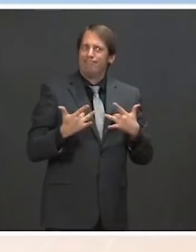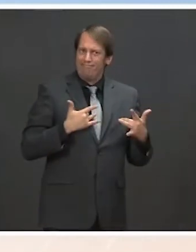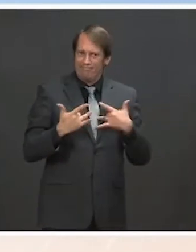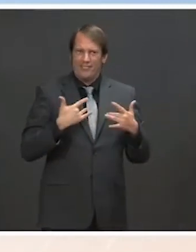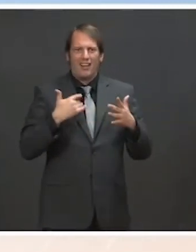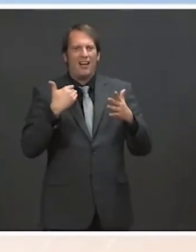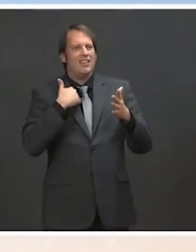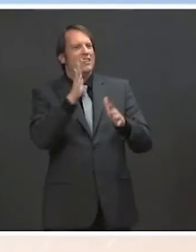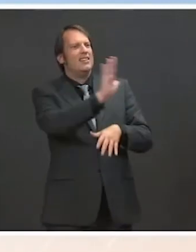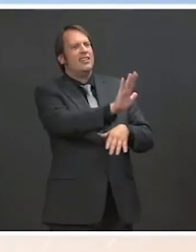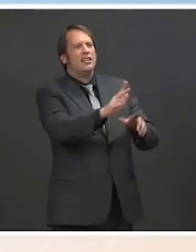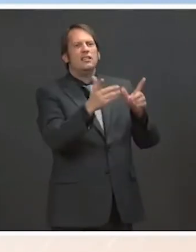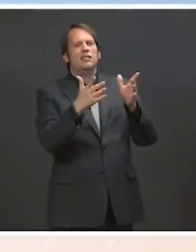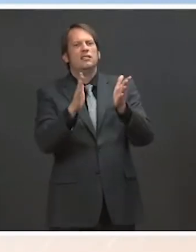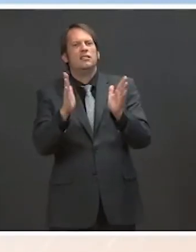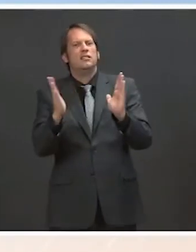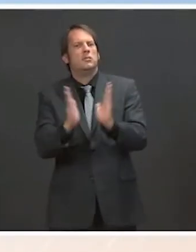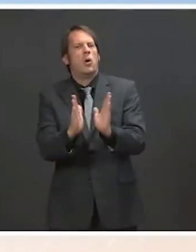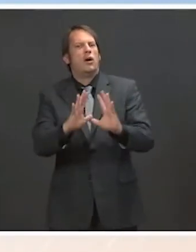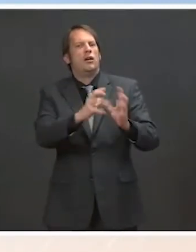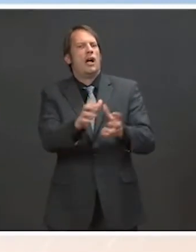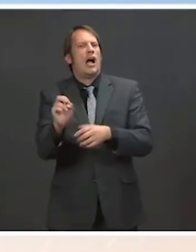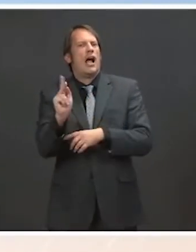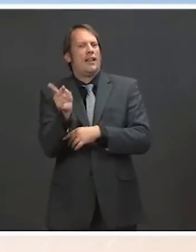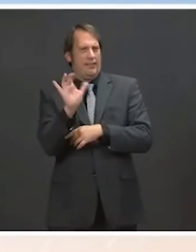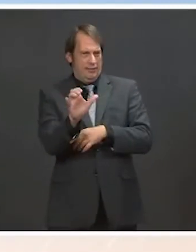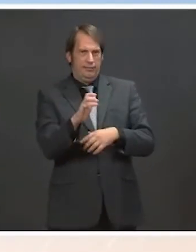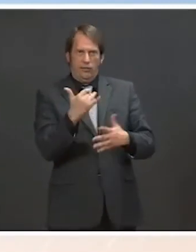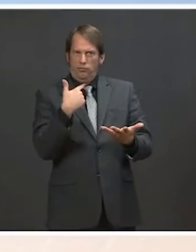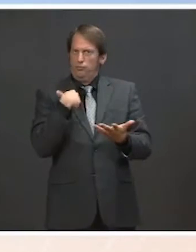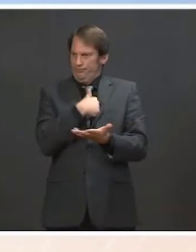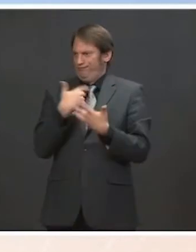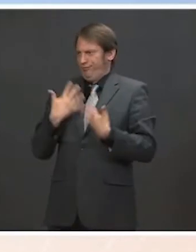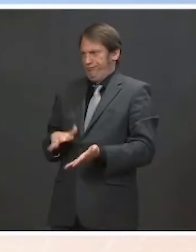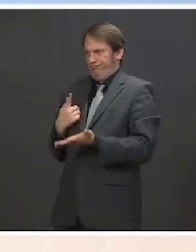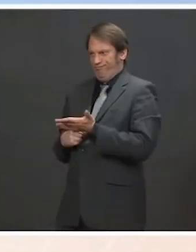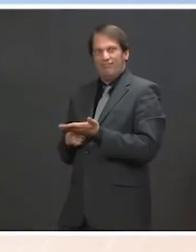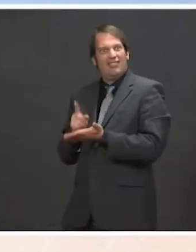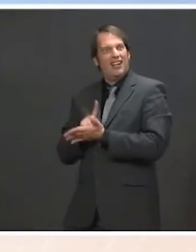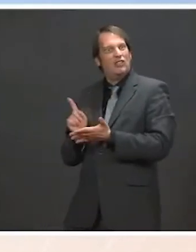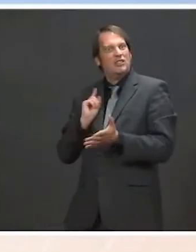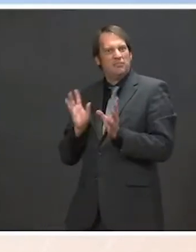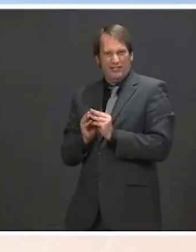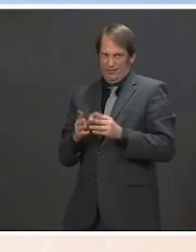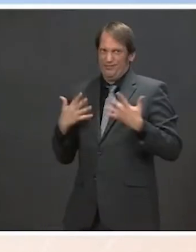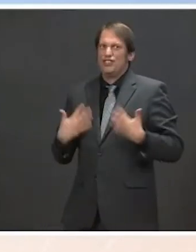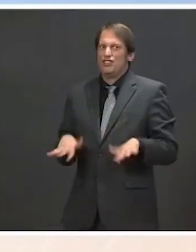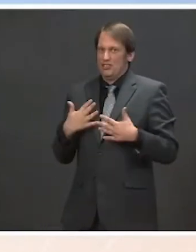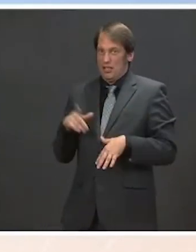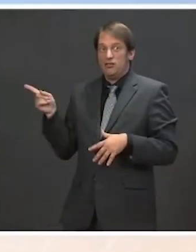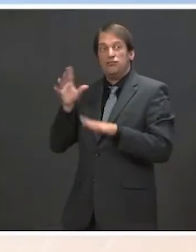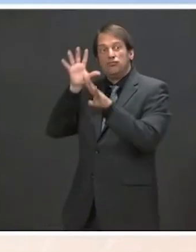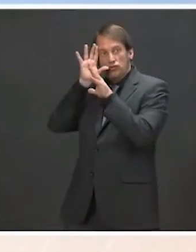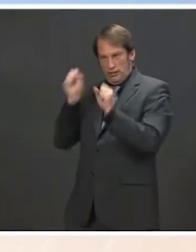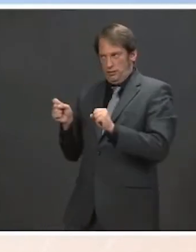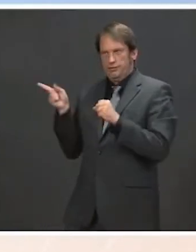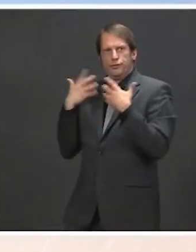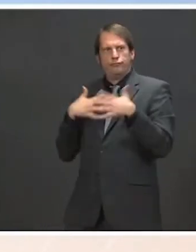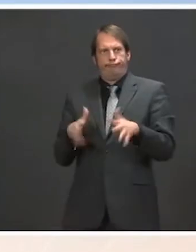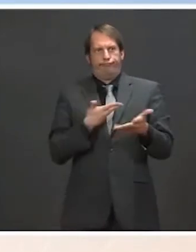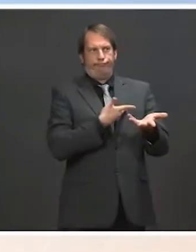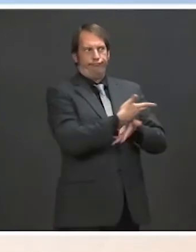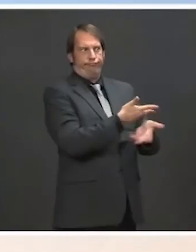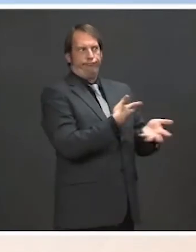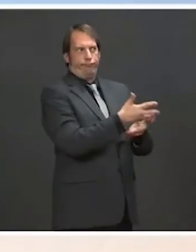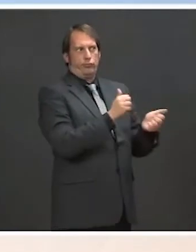meeting last week and was an issue that was raised by the President in his conversation with President Xi just a few weeks ago. What will the